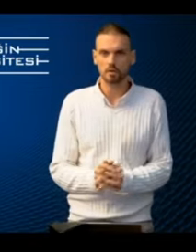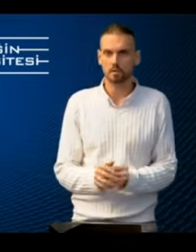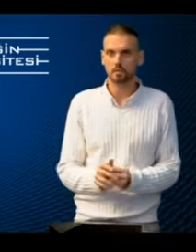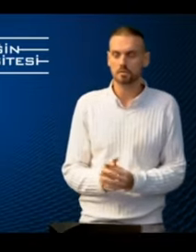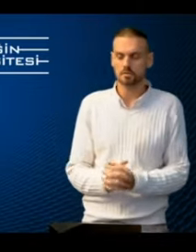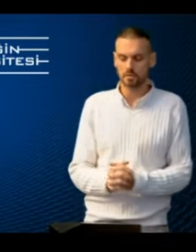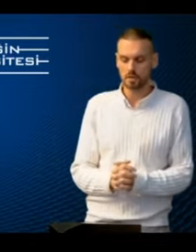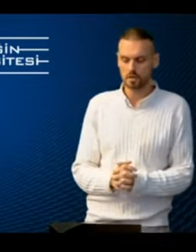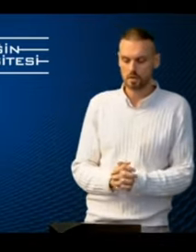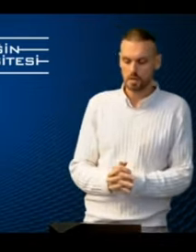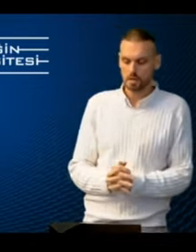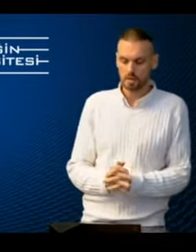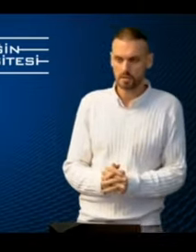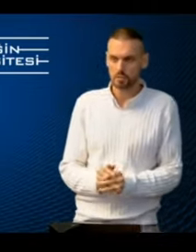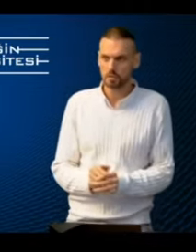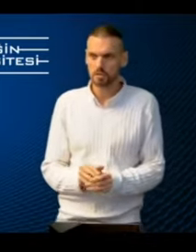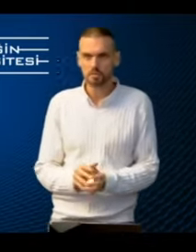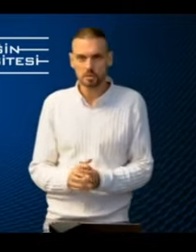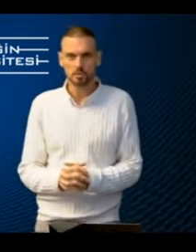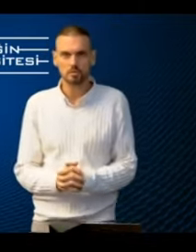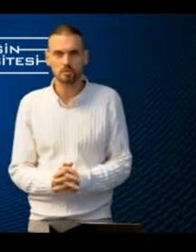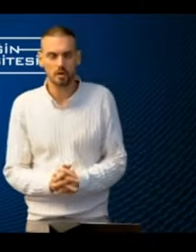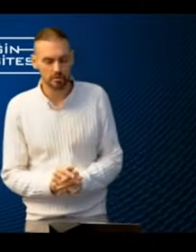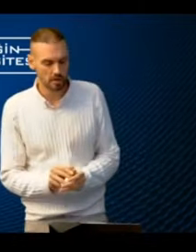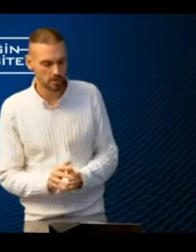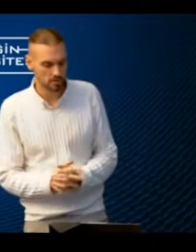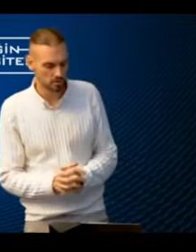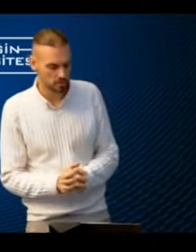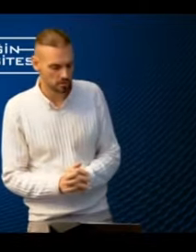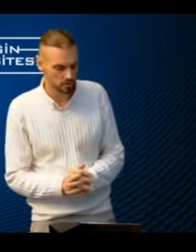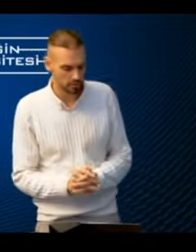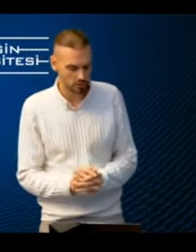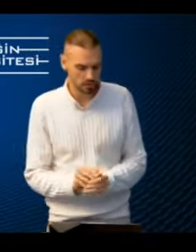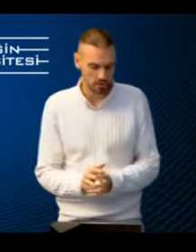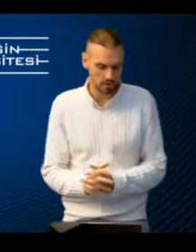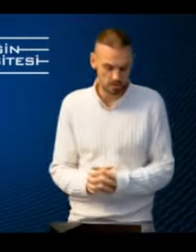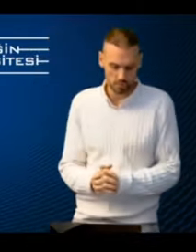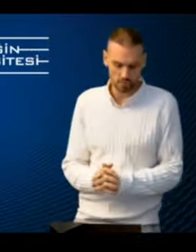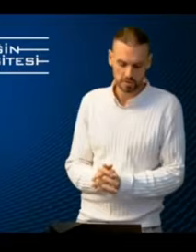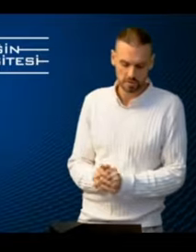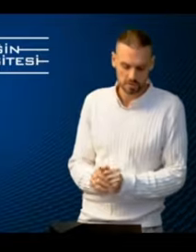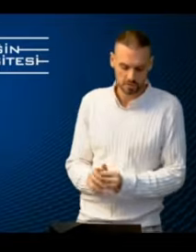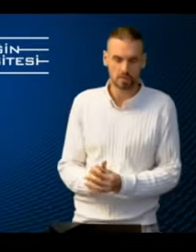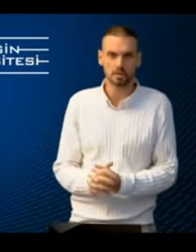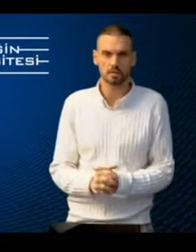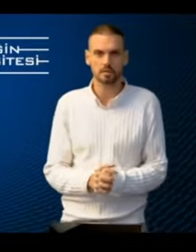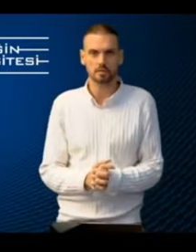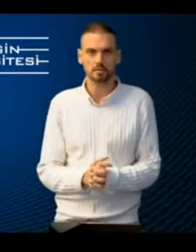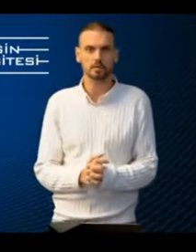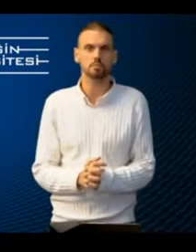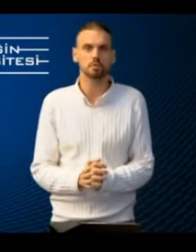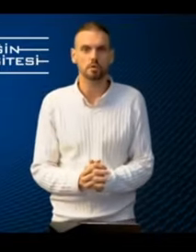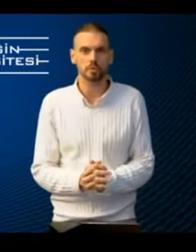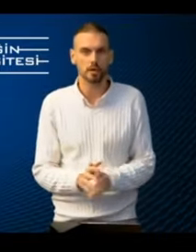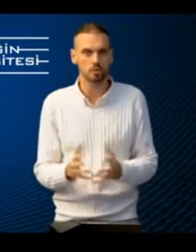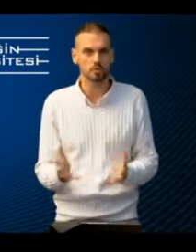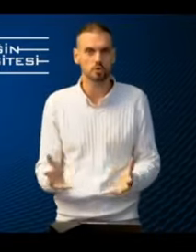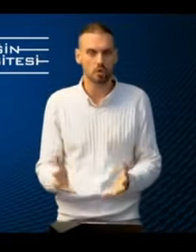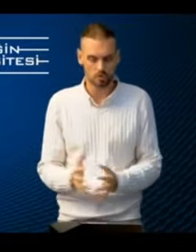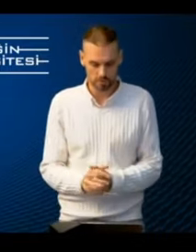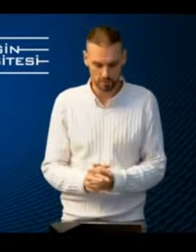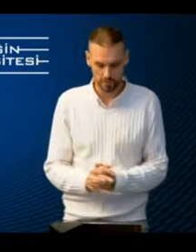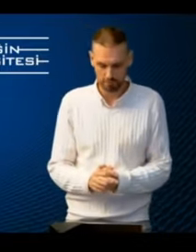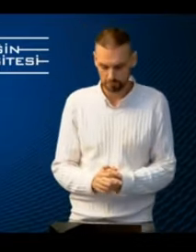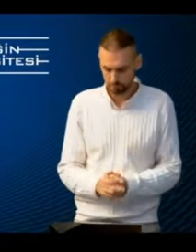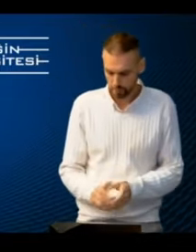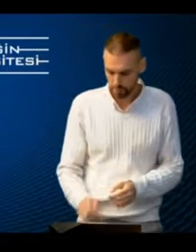on inclusive aviation that would contribute to aviation organizations profitability in a sense that it will not be a huge